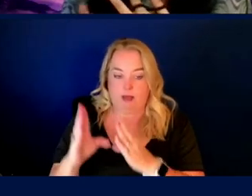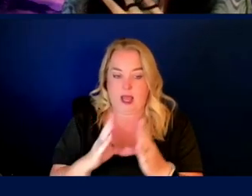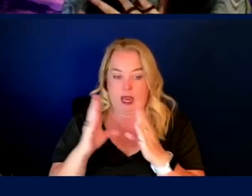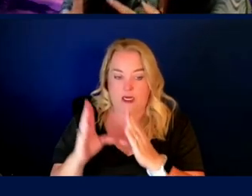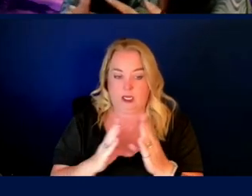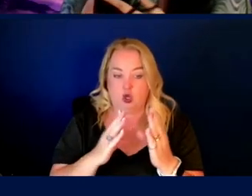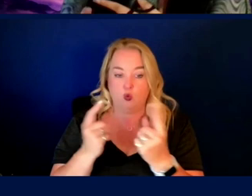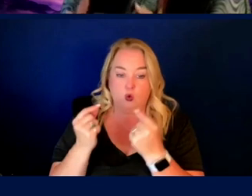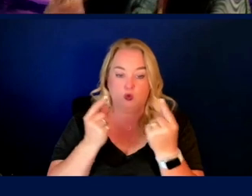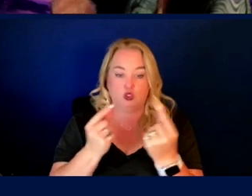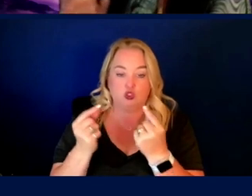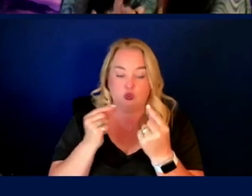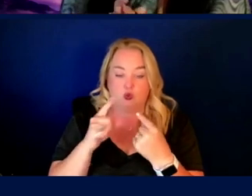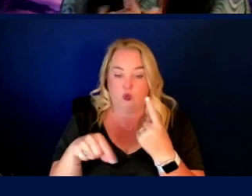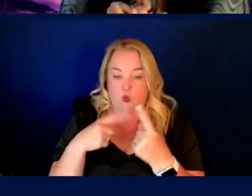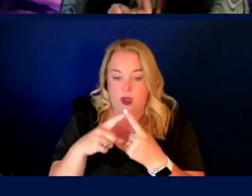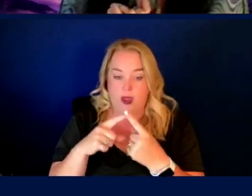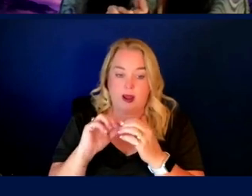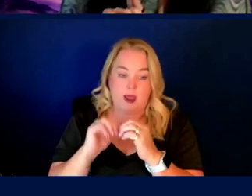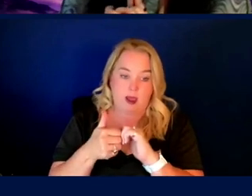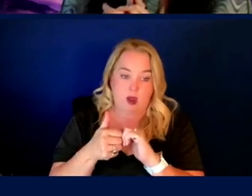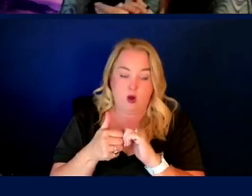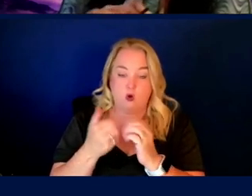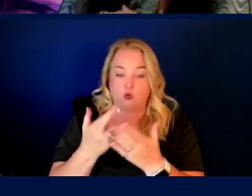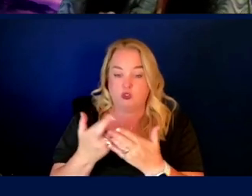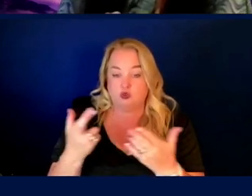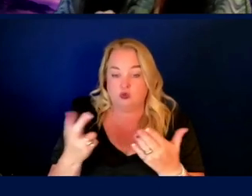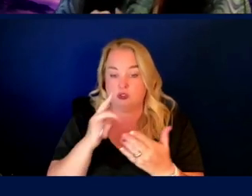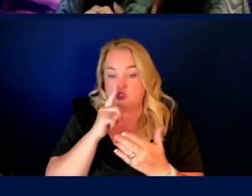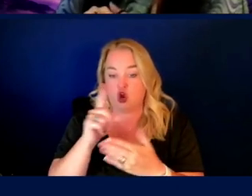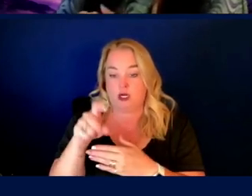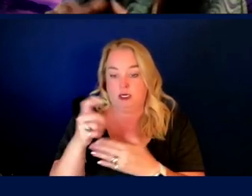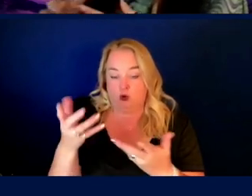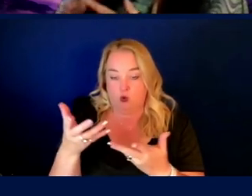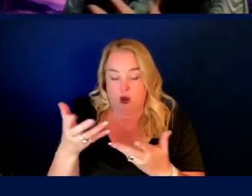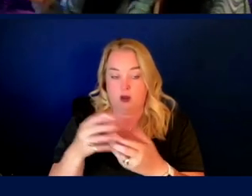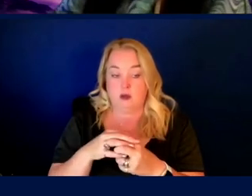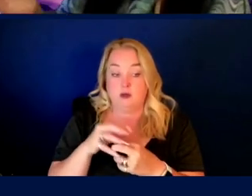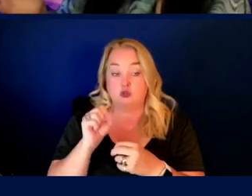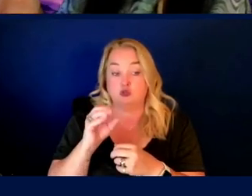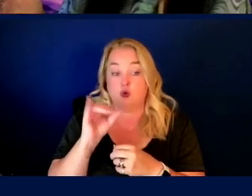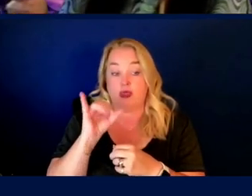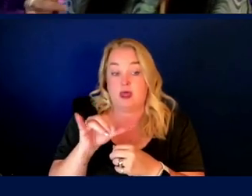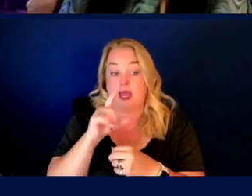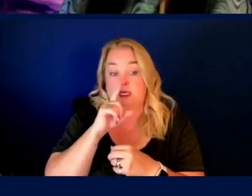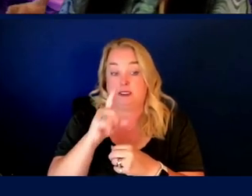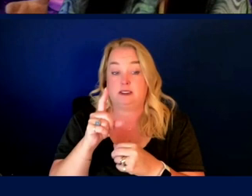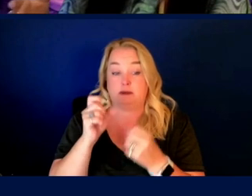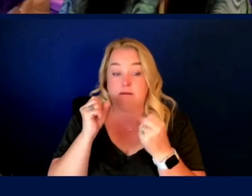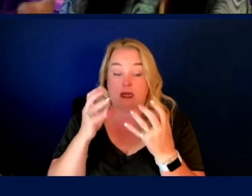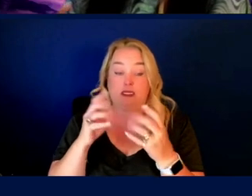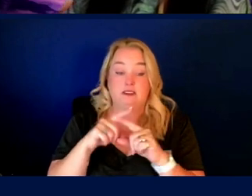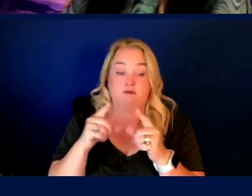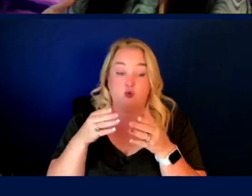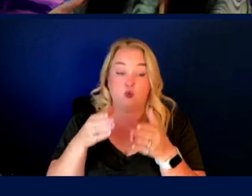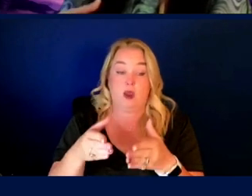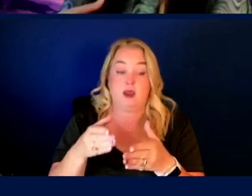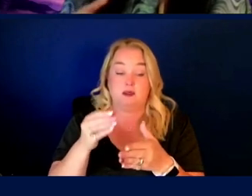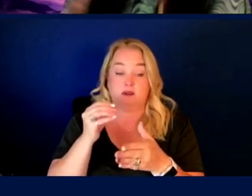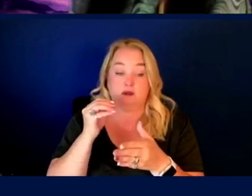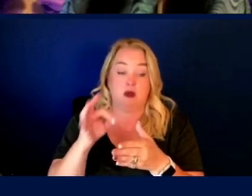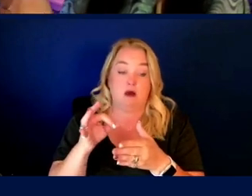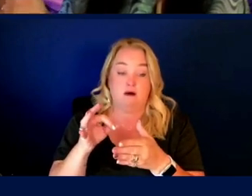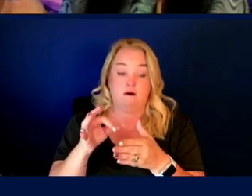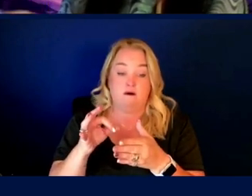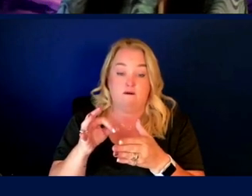what we're going to do when we're going to do it, how we're going to do it, what resources are needed. So space missions are in many, many ways endeavors of optimization